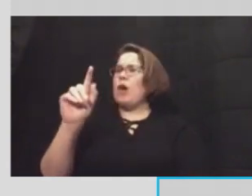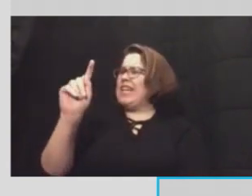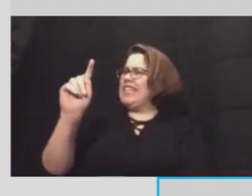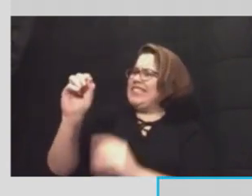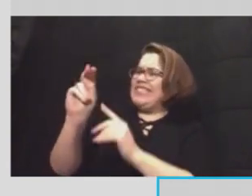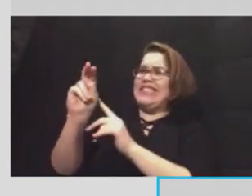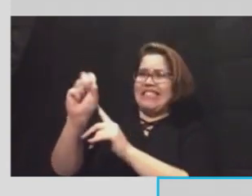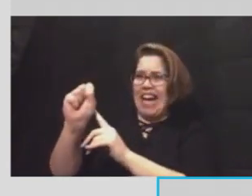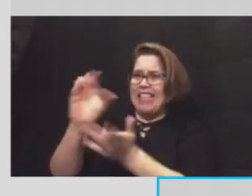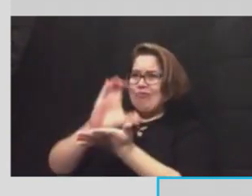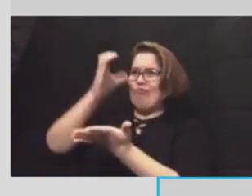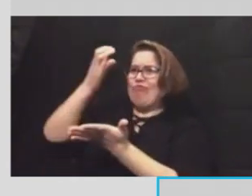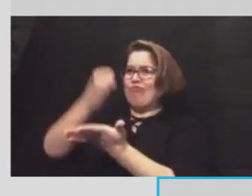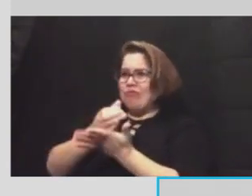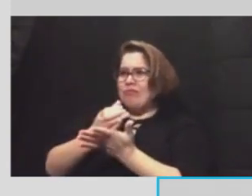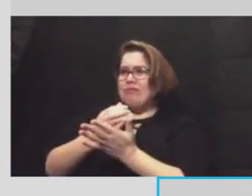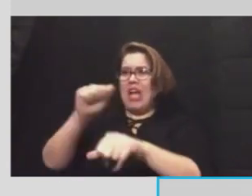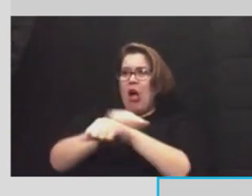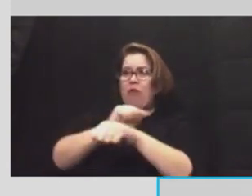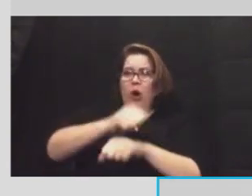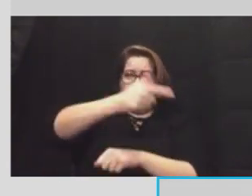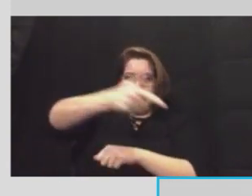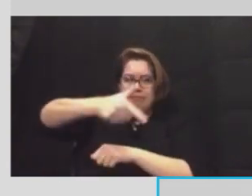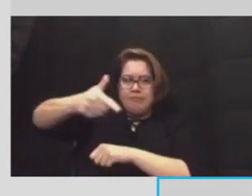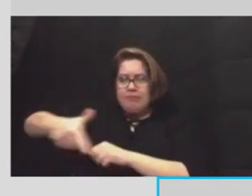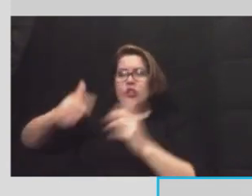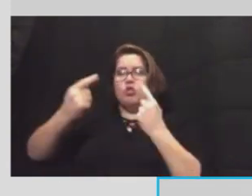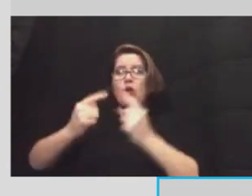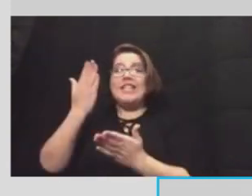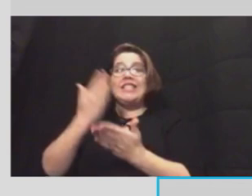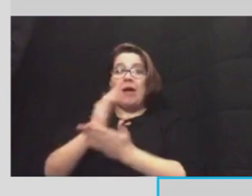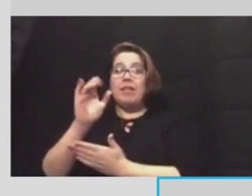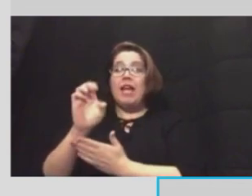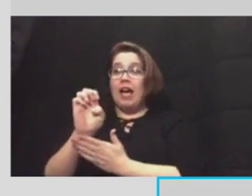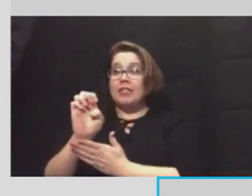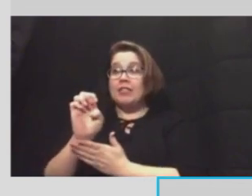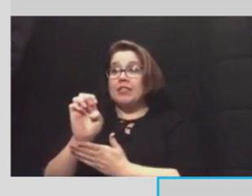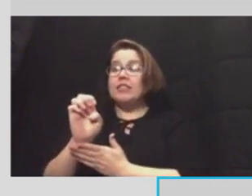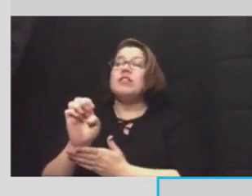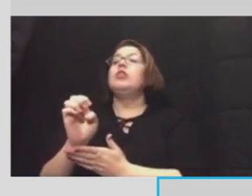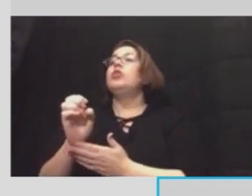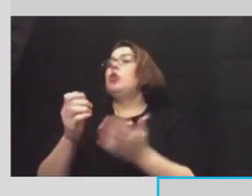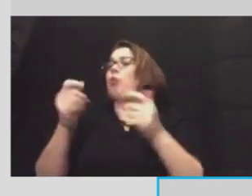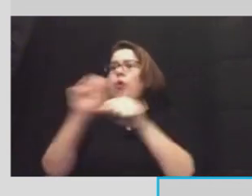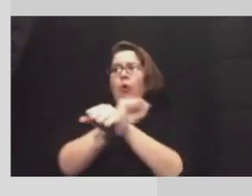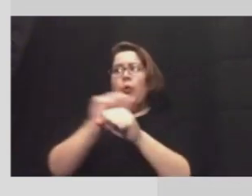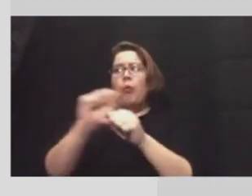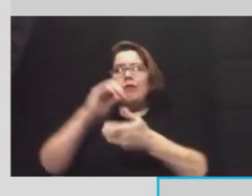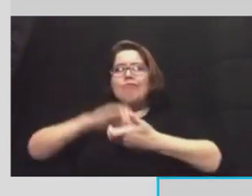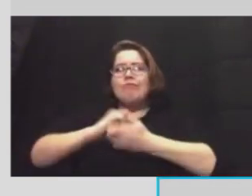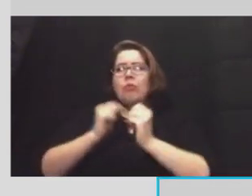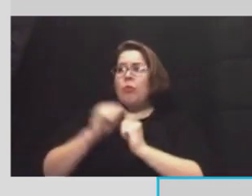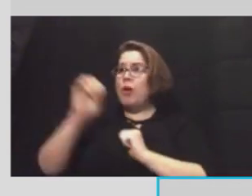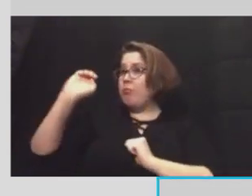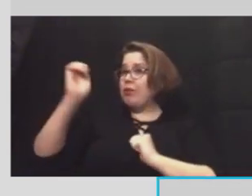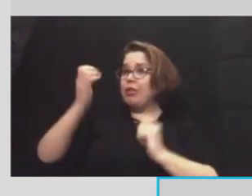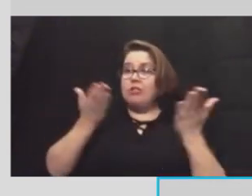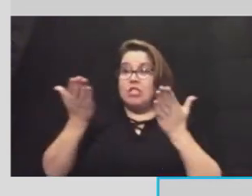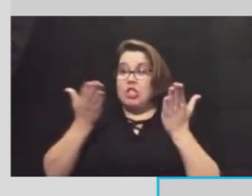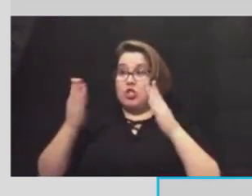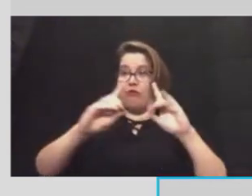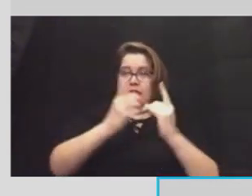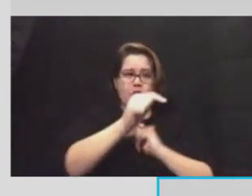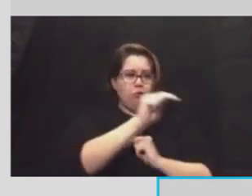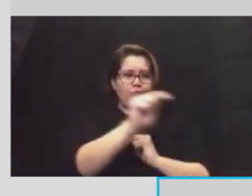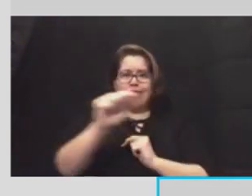of chedrock to stop this hitting. We're working with our emergency service districts to